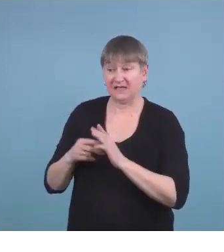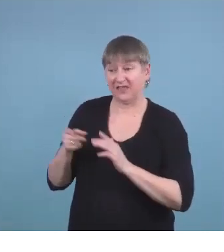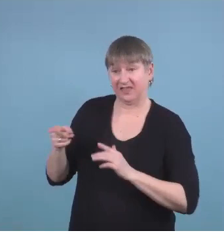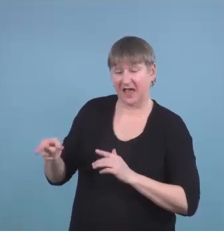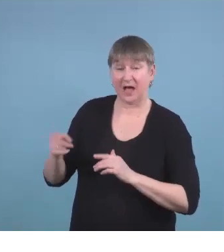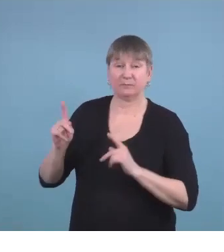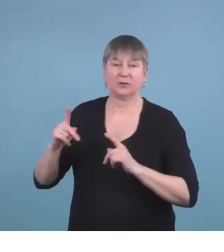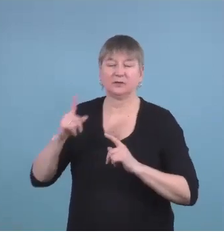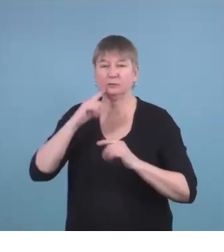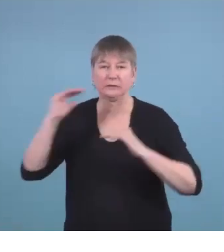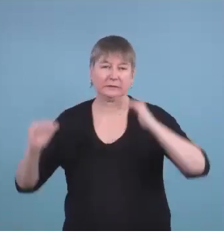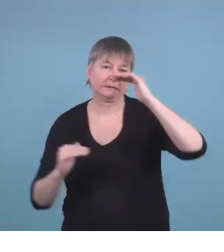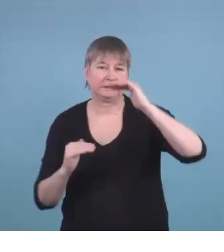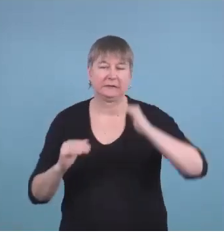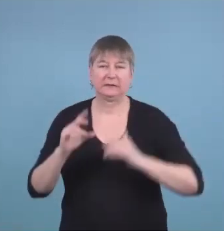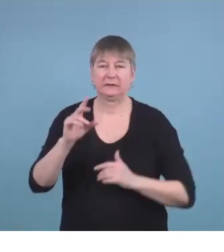disadvantage